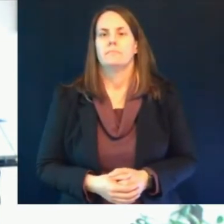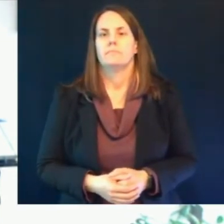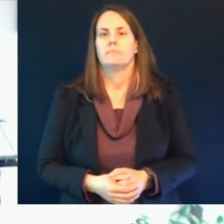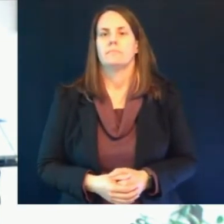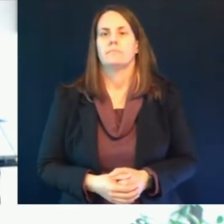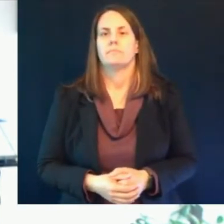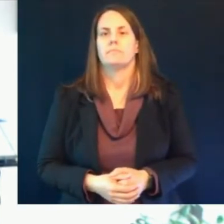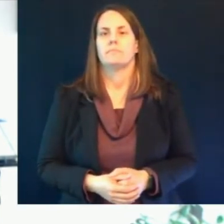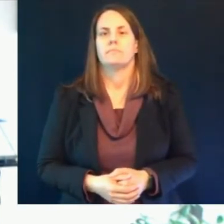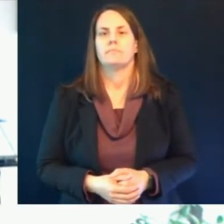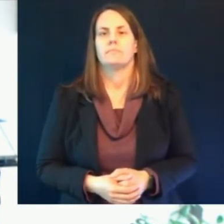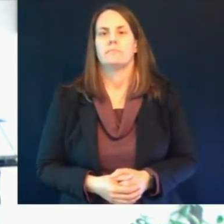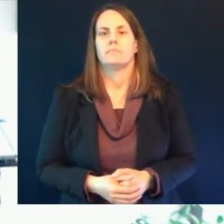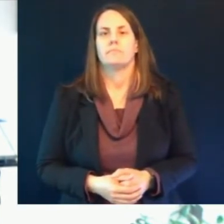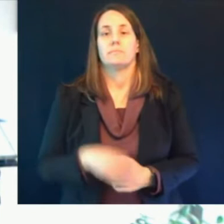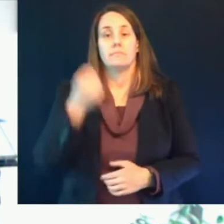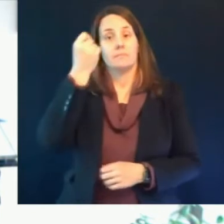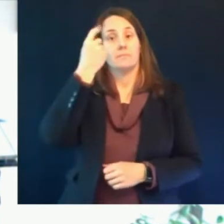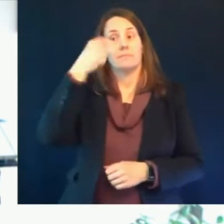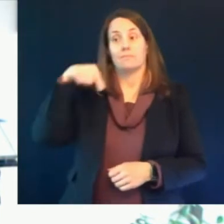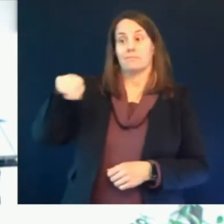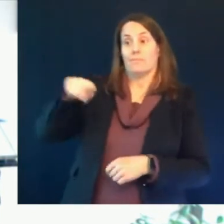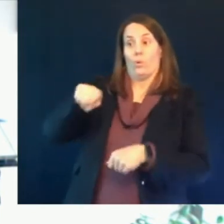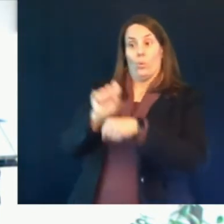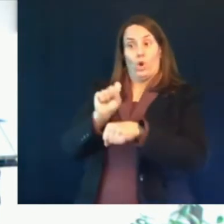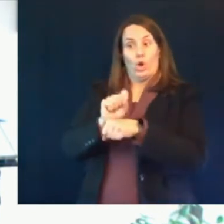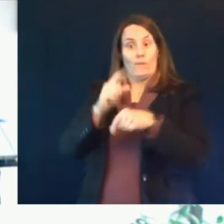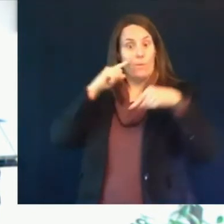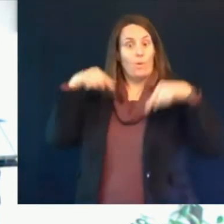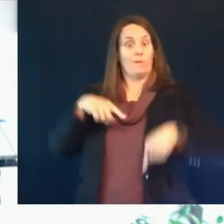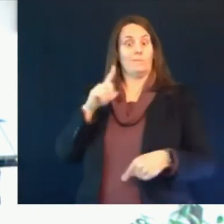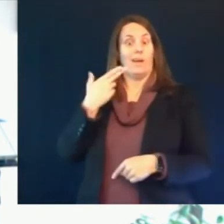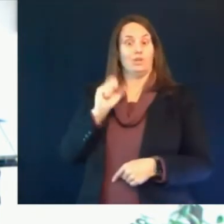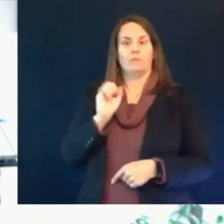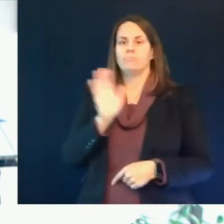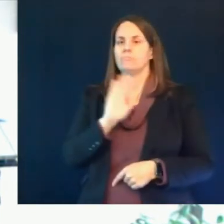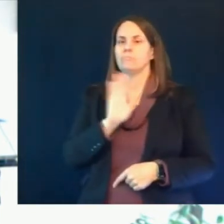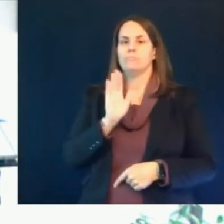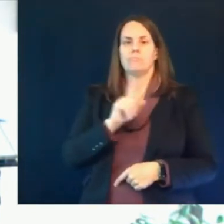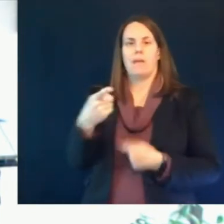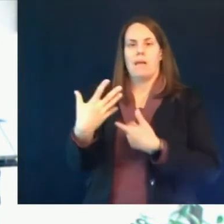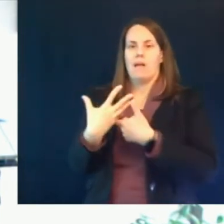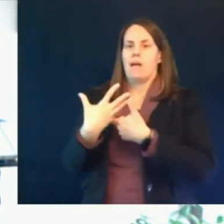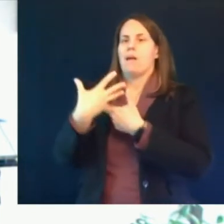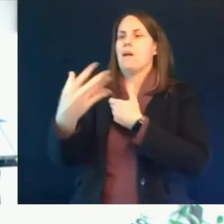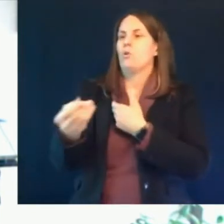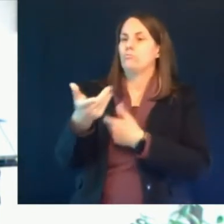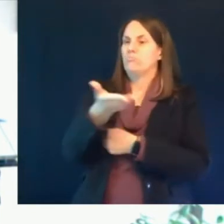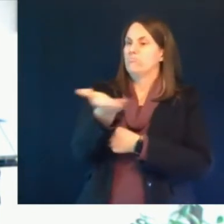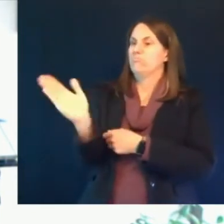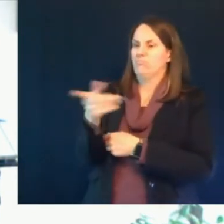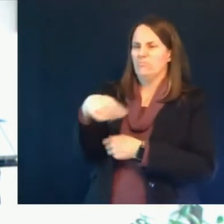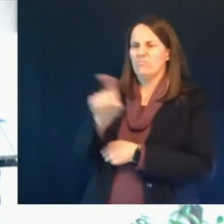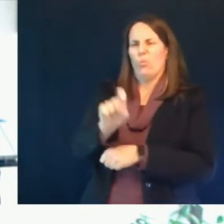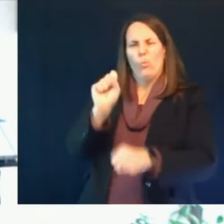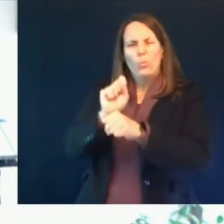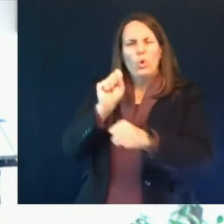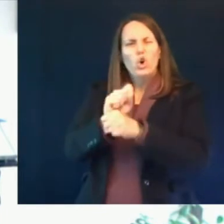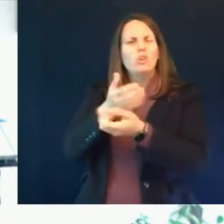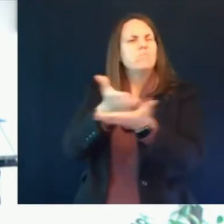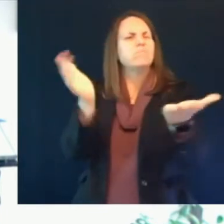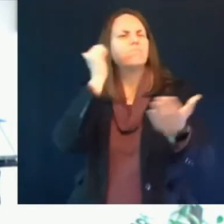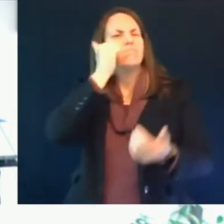who are leaders in the field who are working on behalf of the public's health and also their